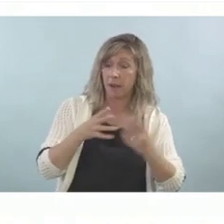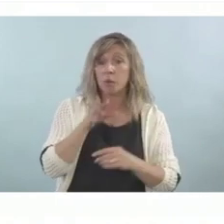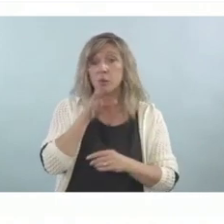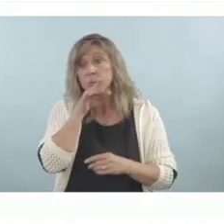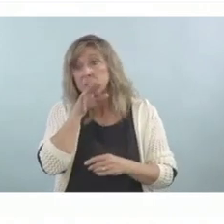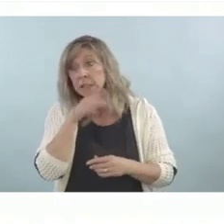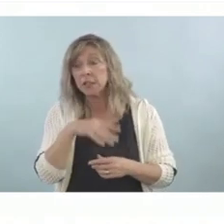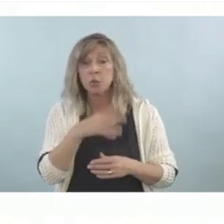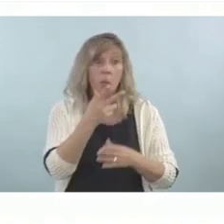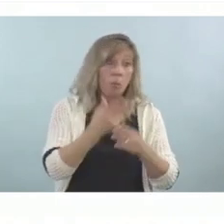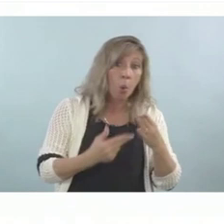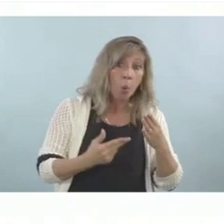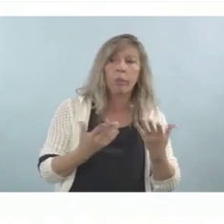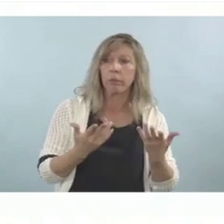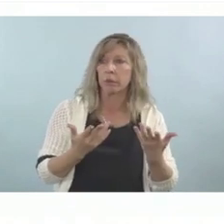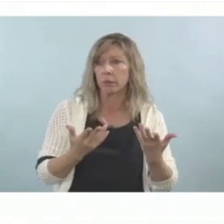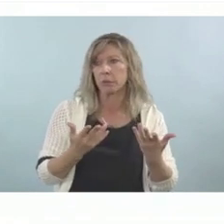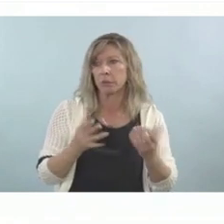both.